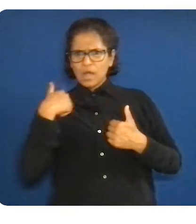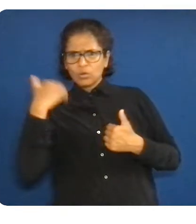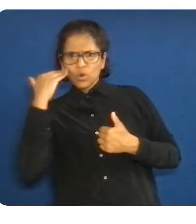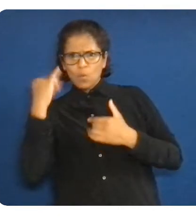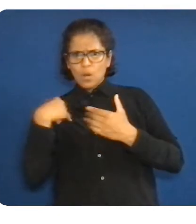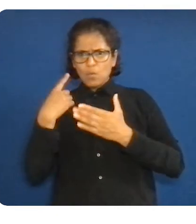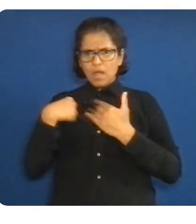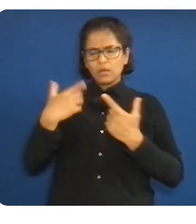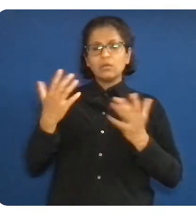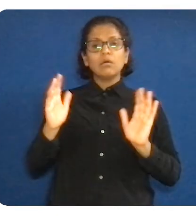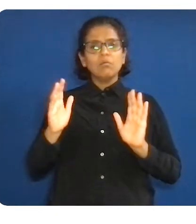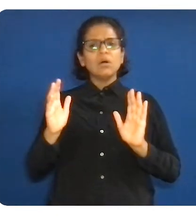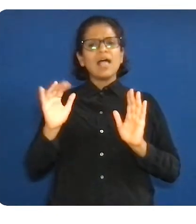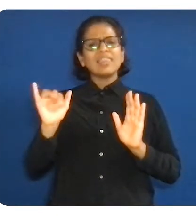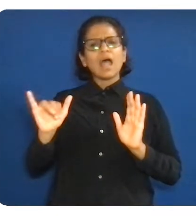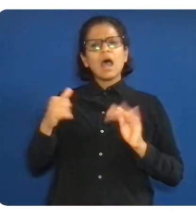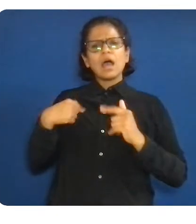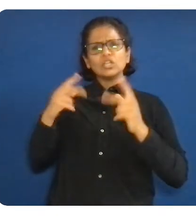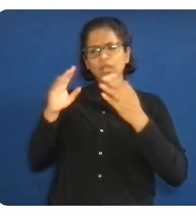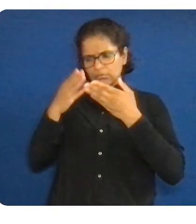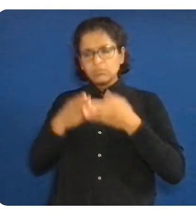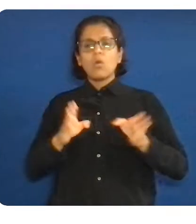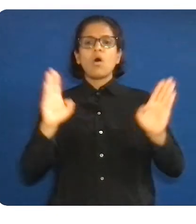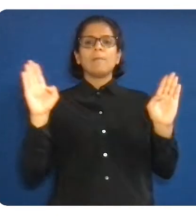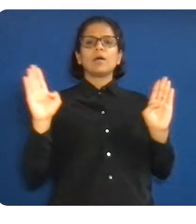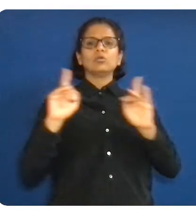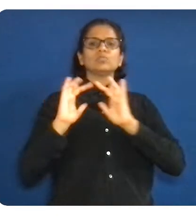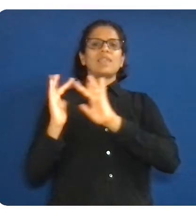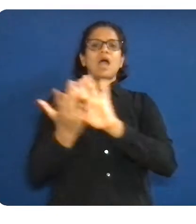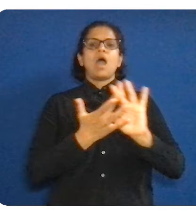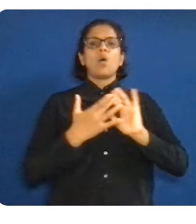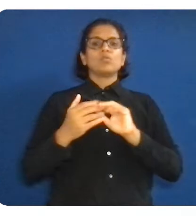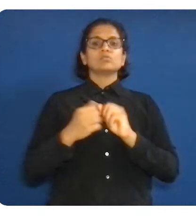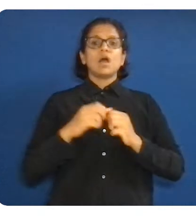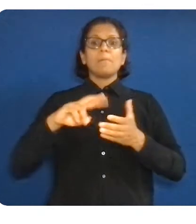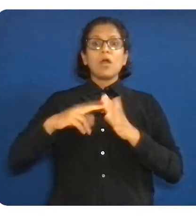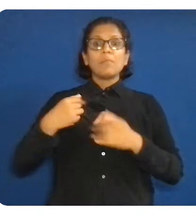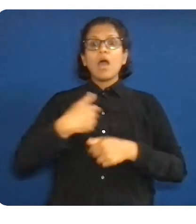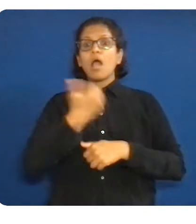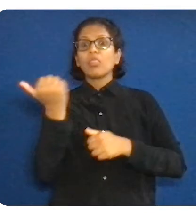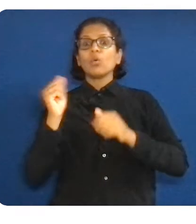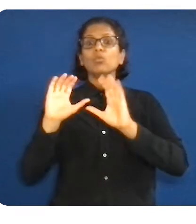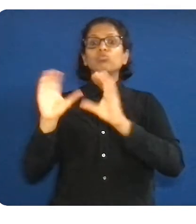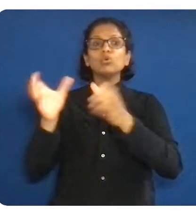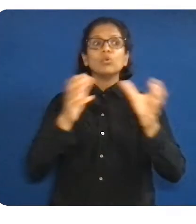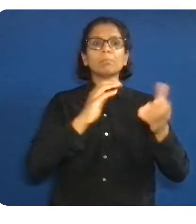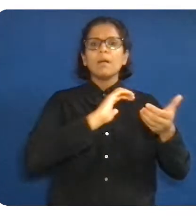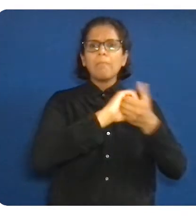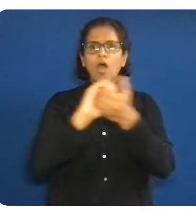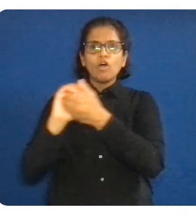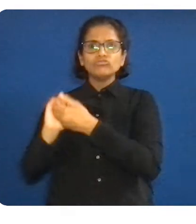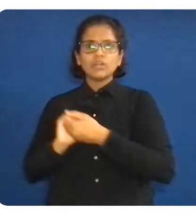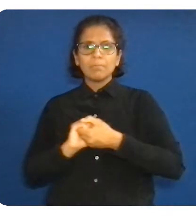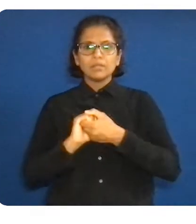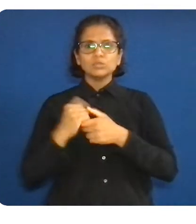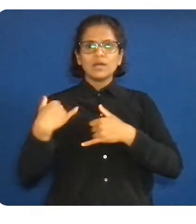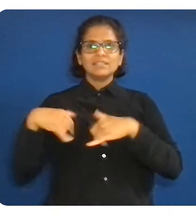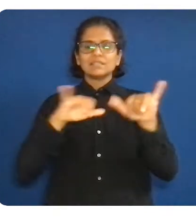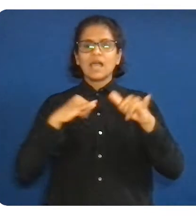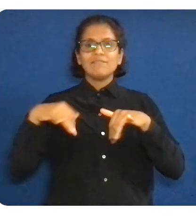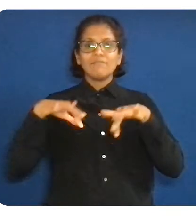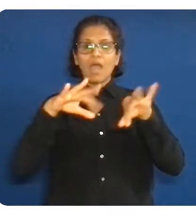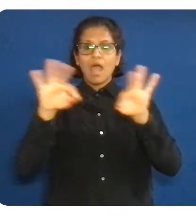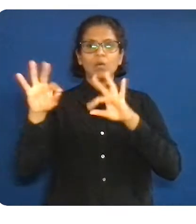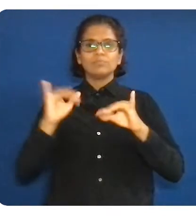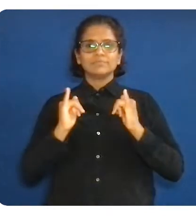and to seek ways to build common ground. And that would foster belonging and empathy. And this means that we